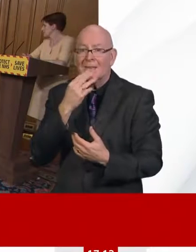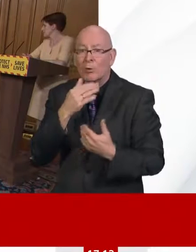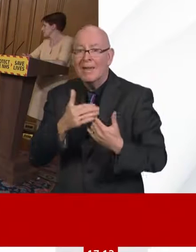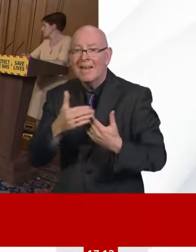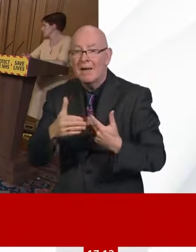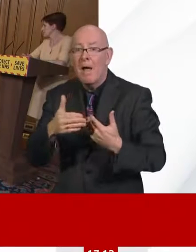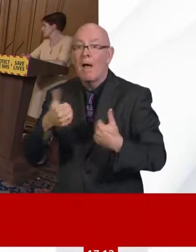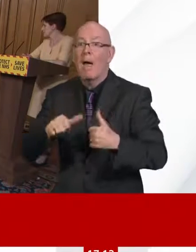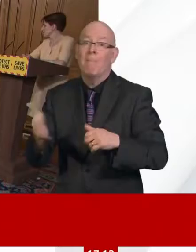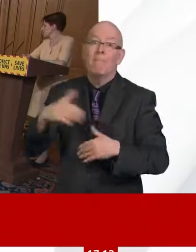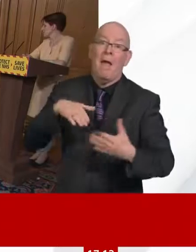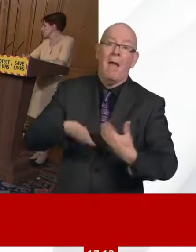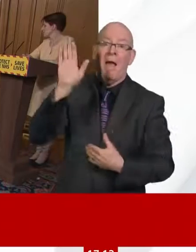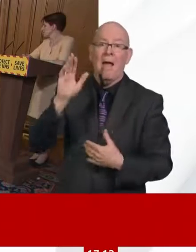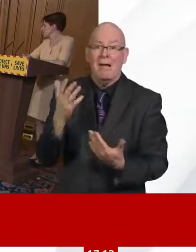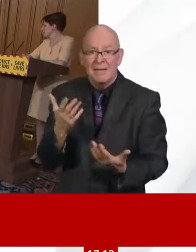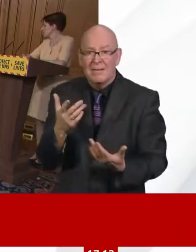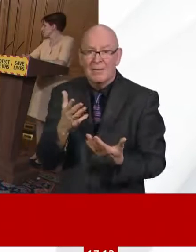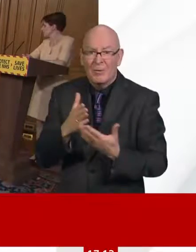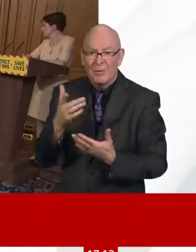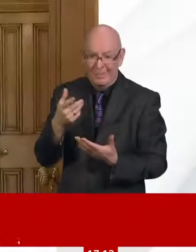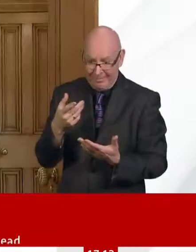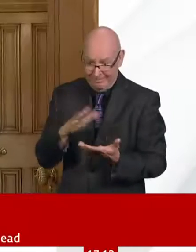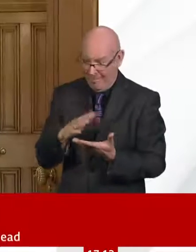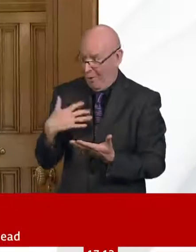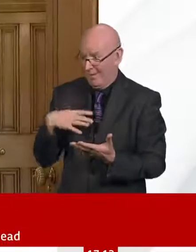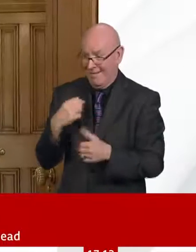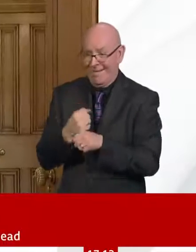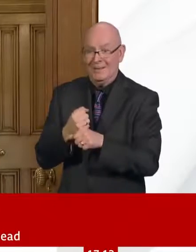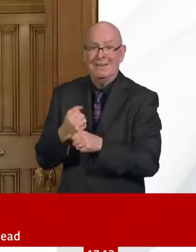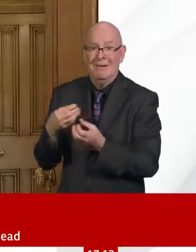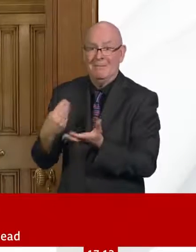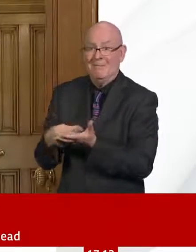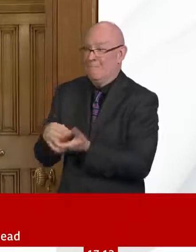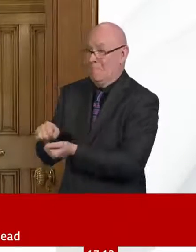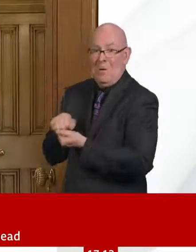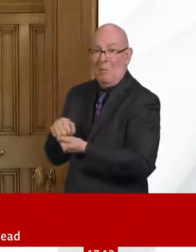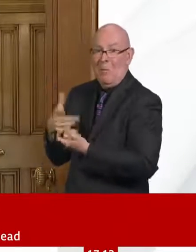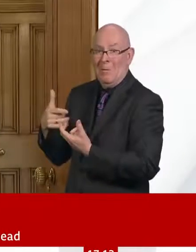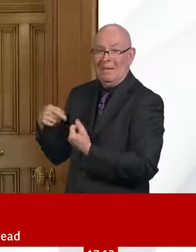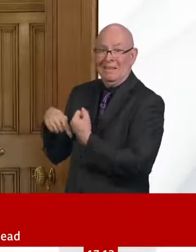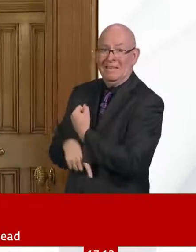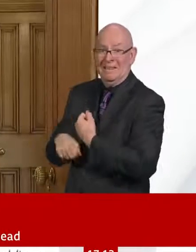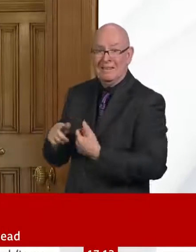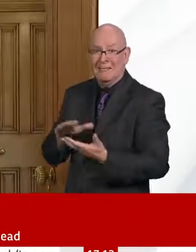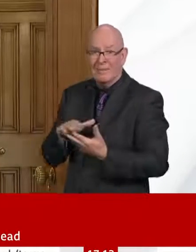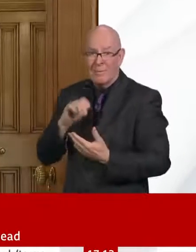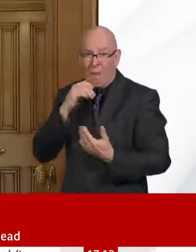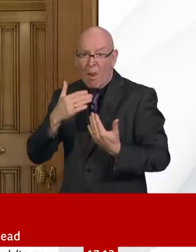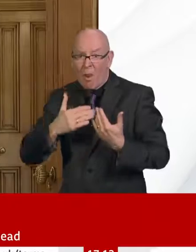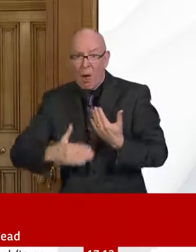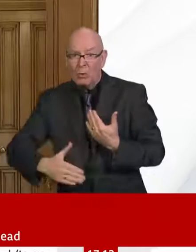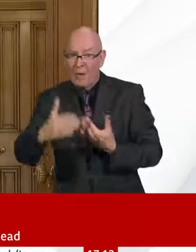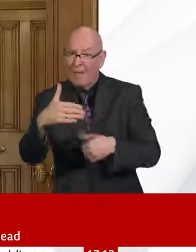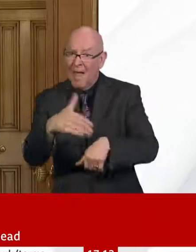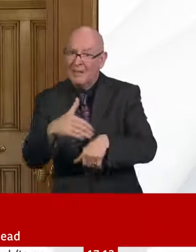separate things. You know, one is what happens in the real economy in terms of business activity, economic growth and jobs. And there, you know, I do hope the